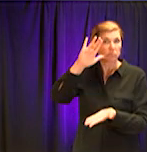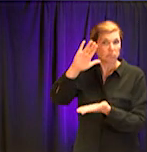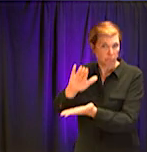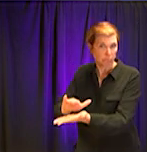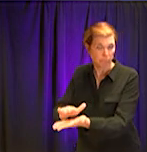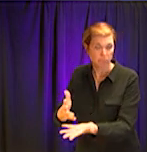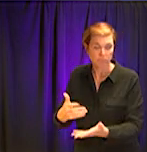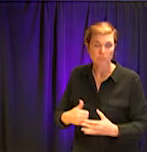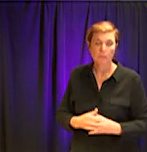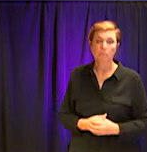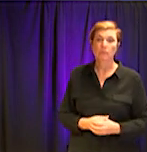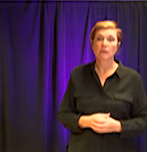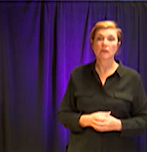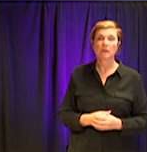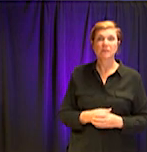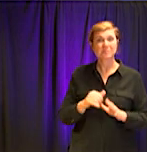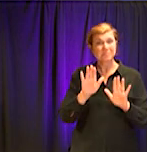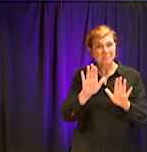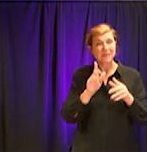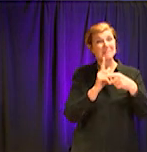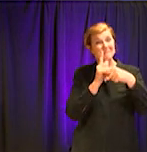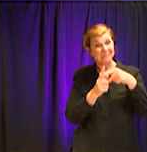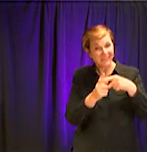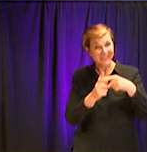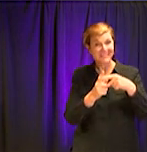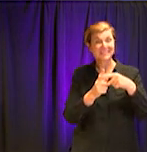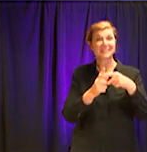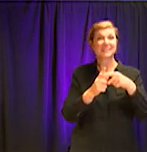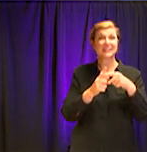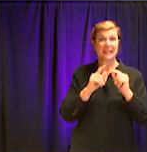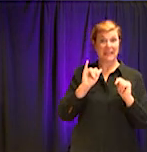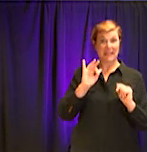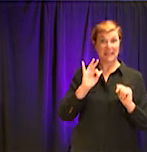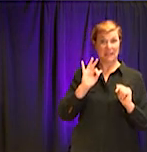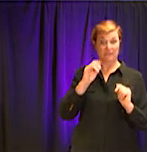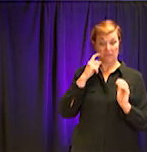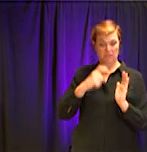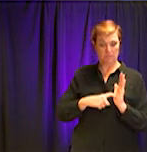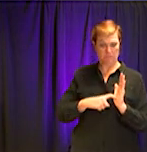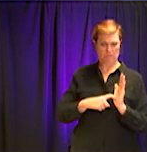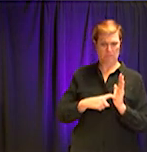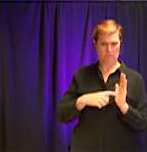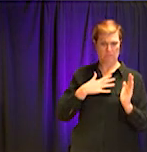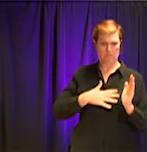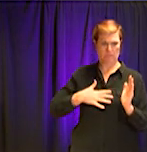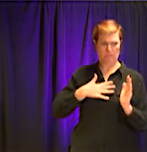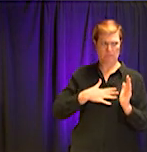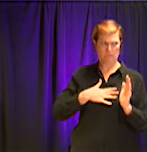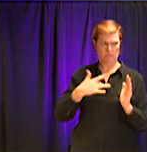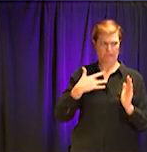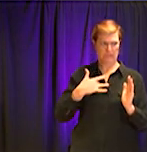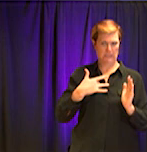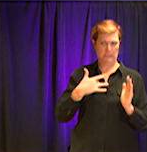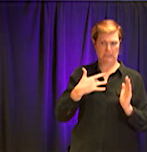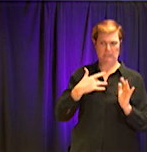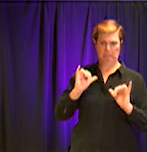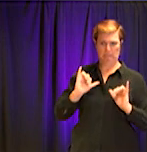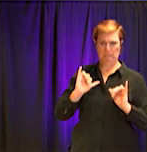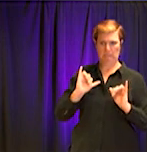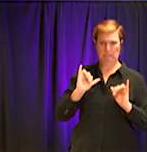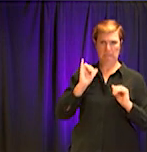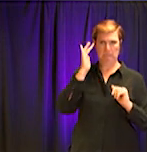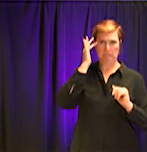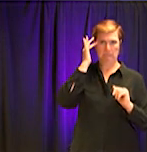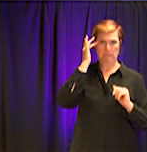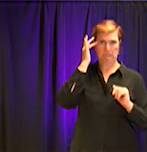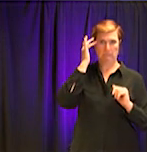try and be mindful about, you know, if we start to develop signs and symptoms, where we could best access care. Anyone that develops, you know,